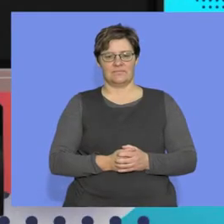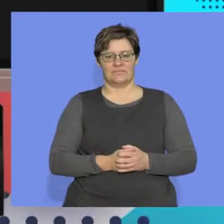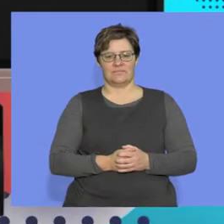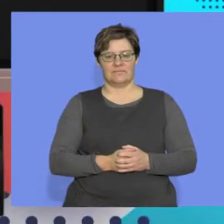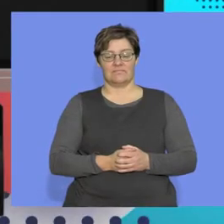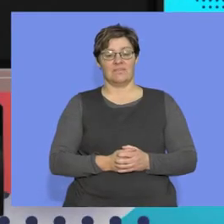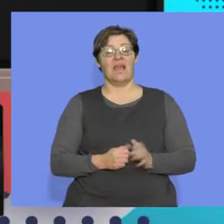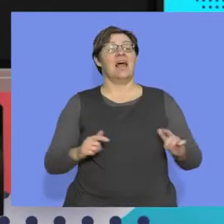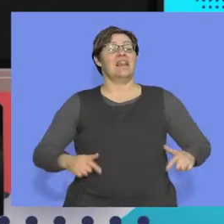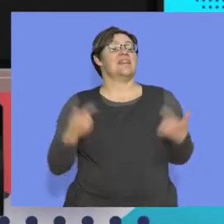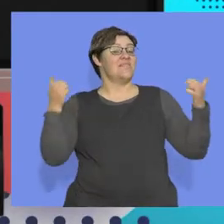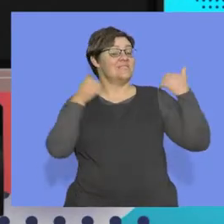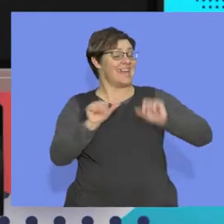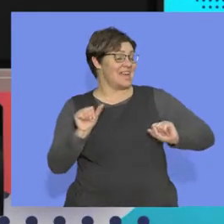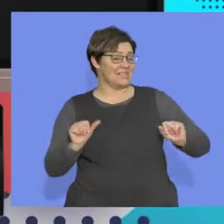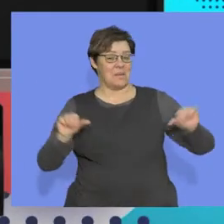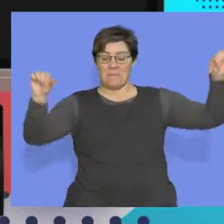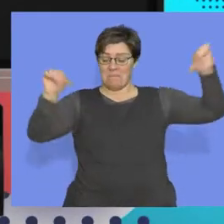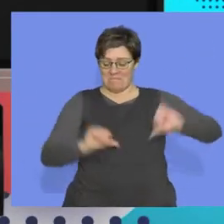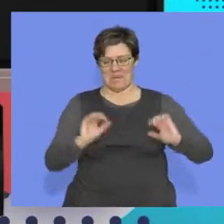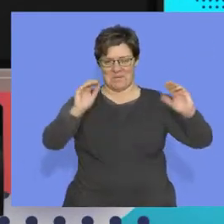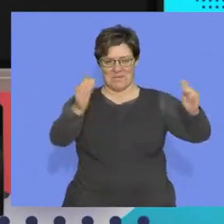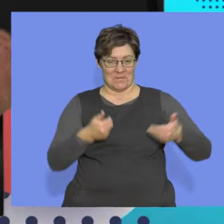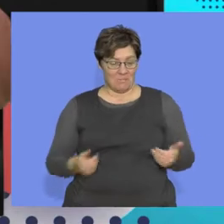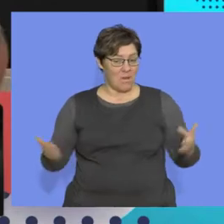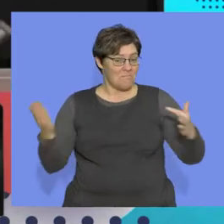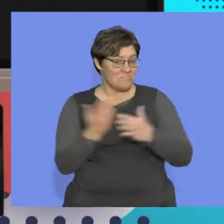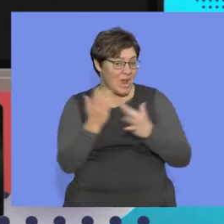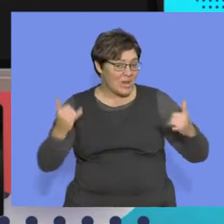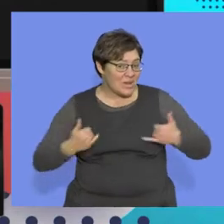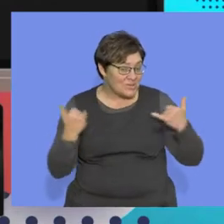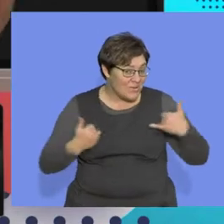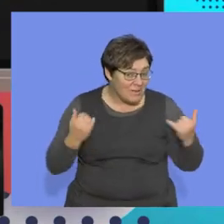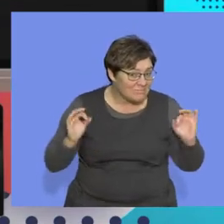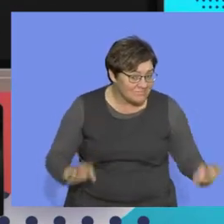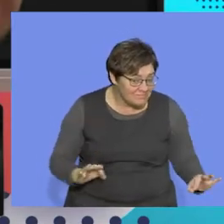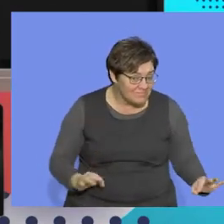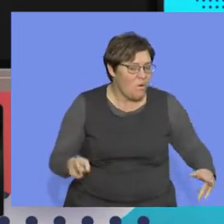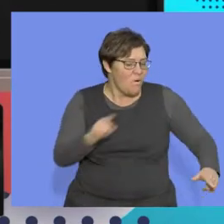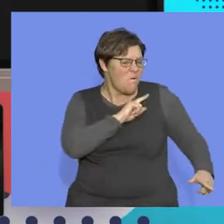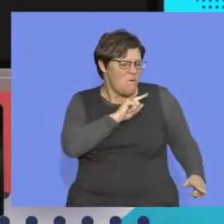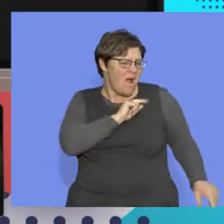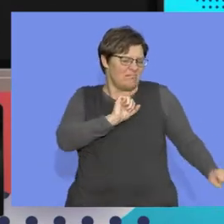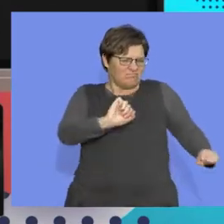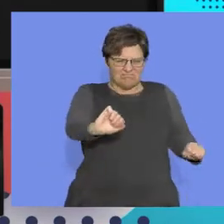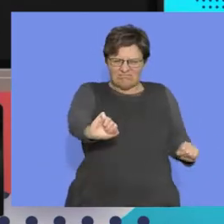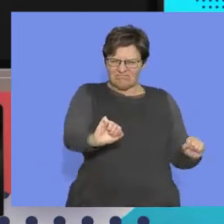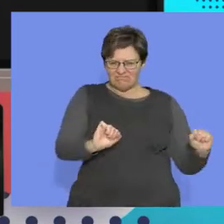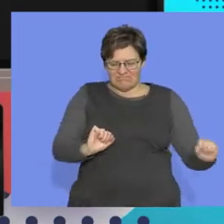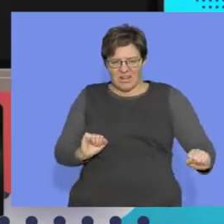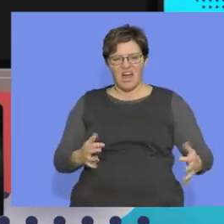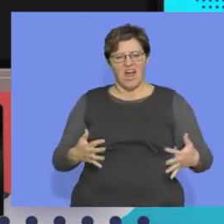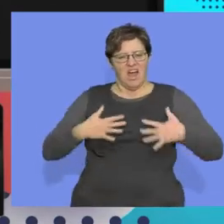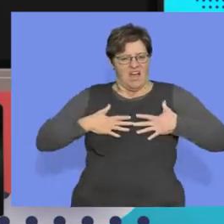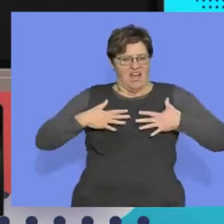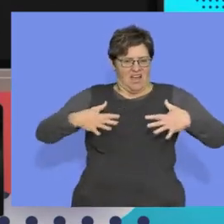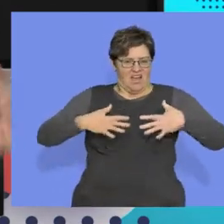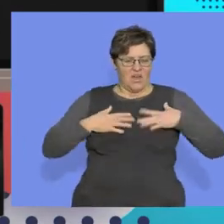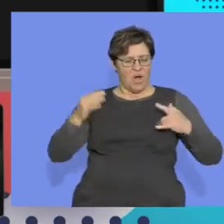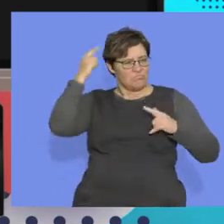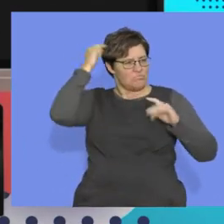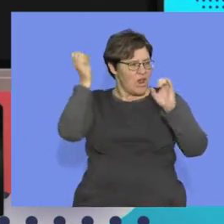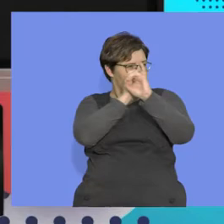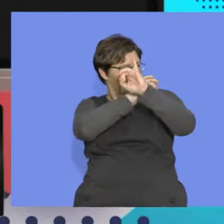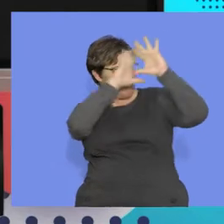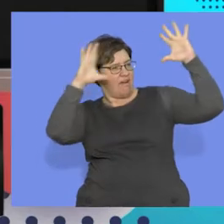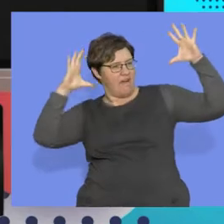Welcome back, Life Sciences. I hope you had a good break. As I say to you, just get that little bit of a stretch. Get the oxygen going,